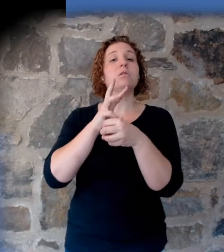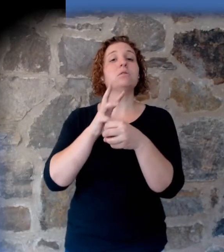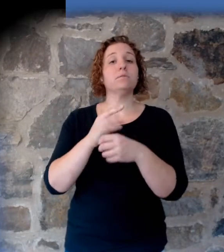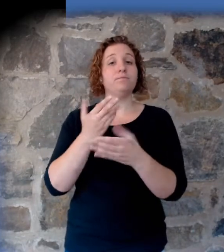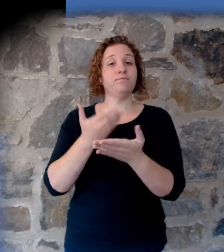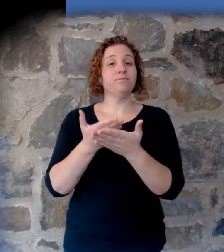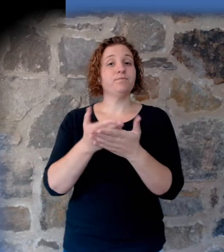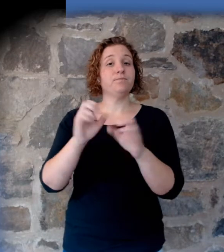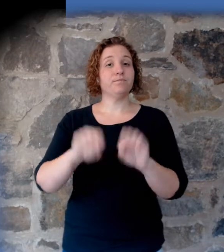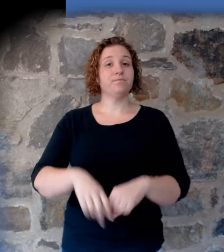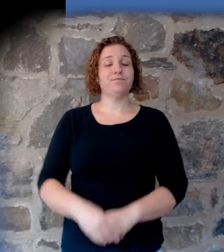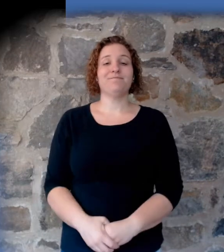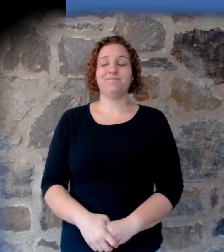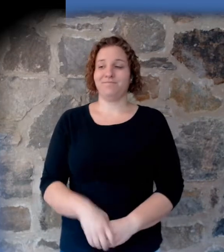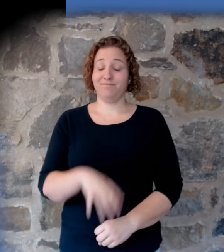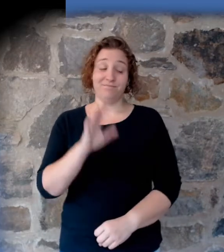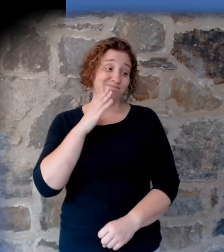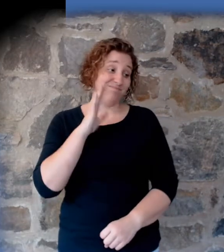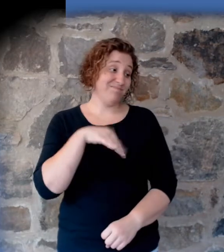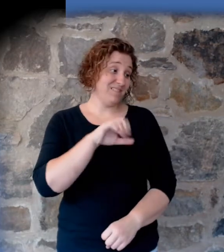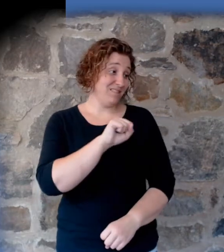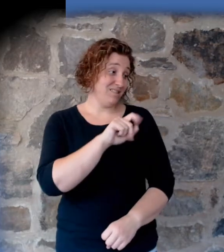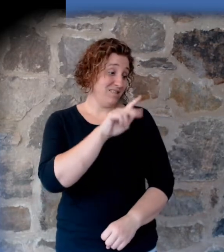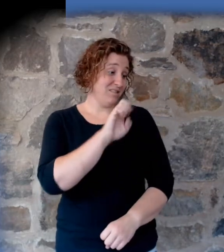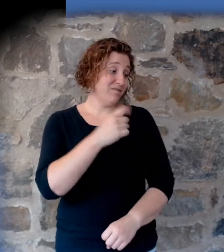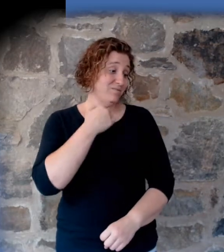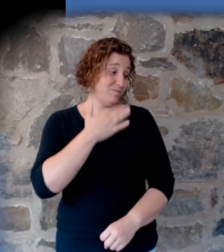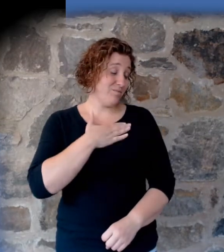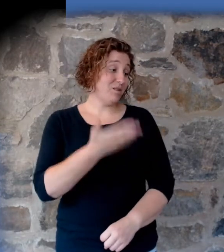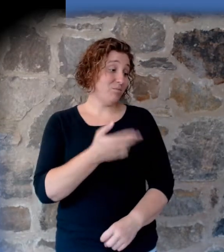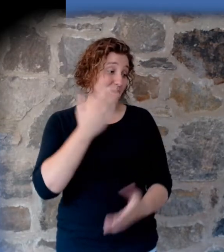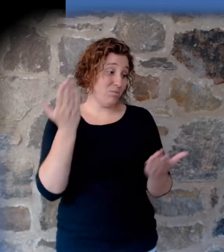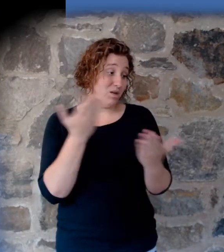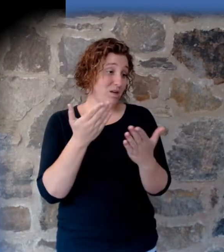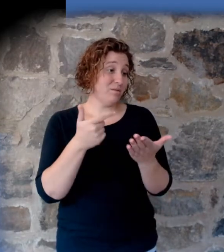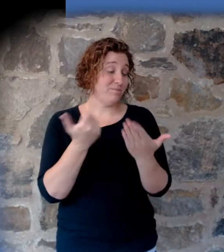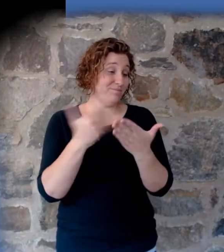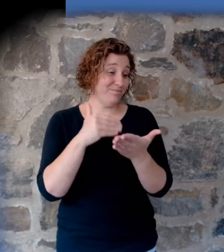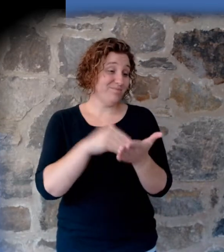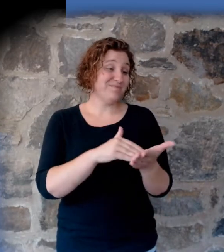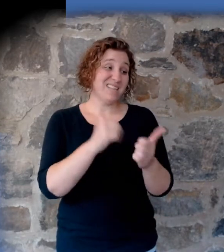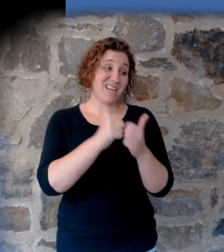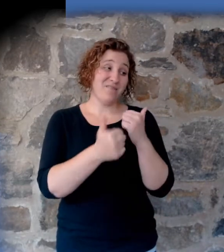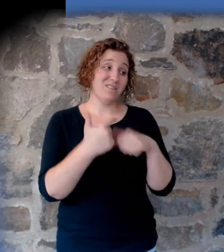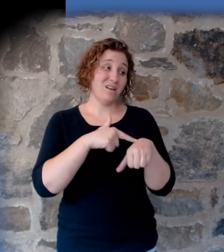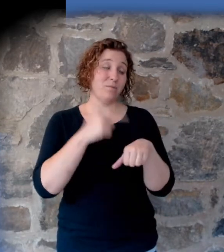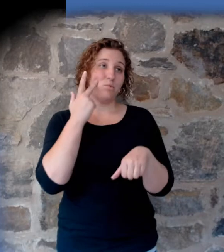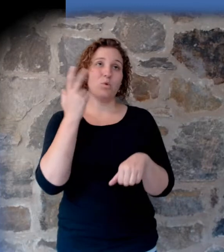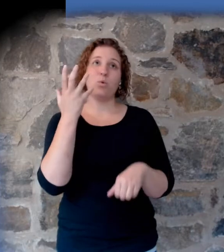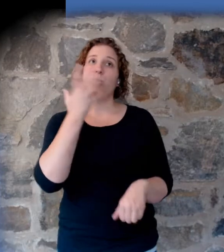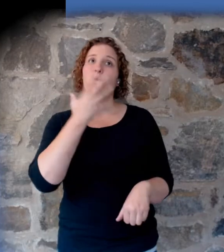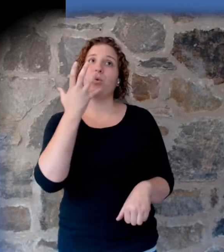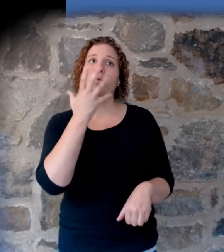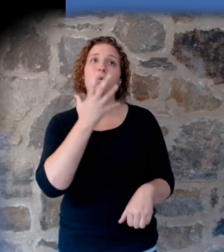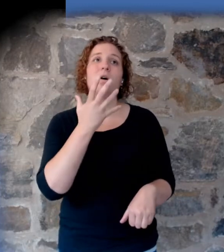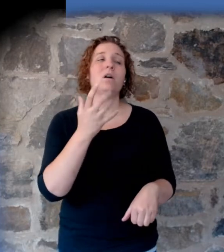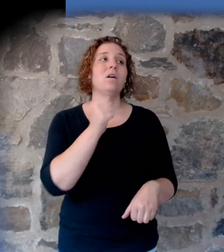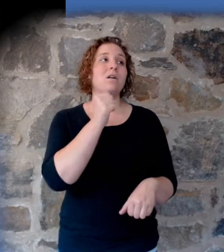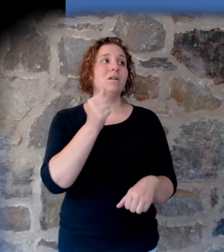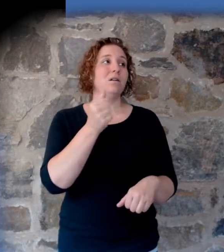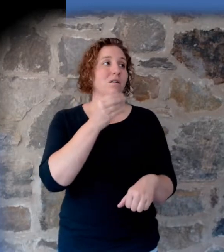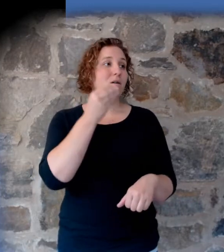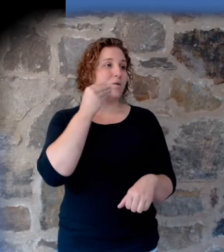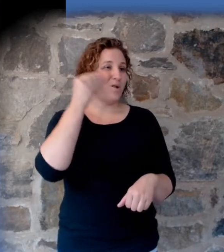Steve, I've to admit, I've been here several times, but every time I come here, it is breathtaking. Besides being at home, Grand